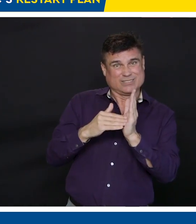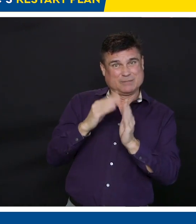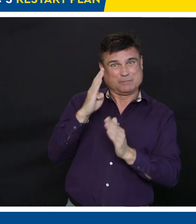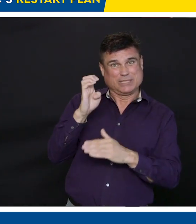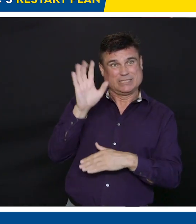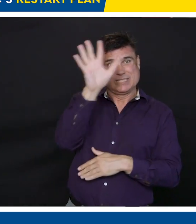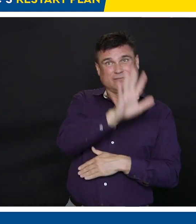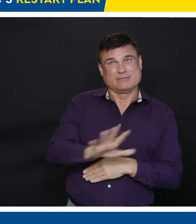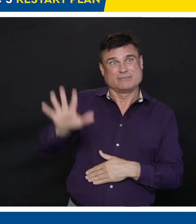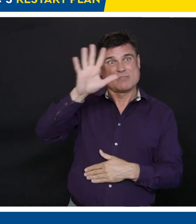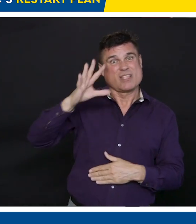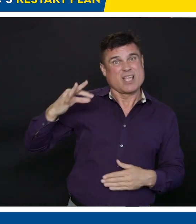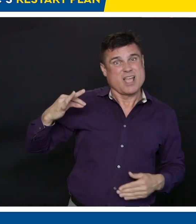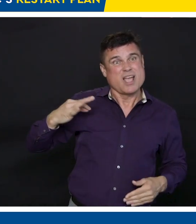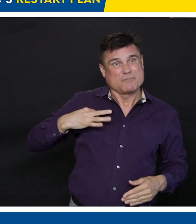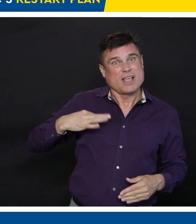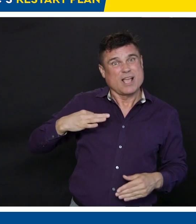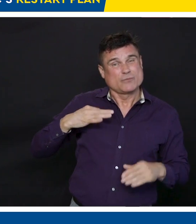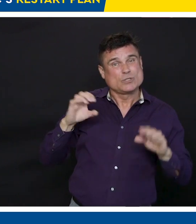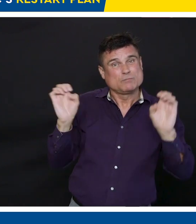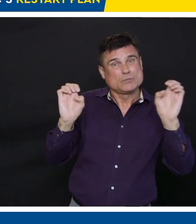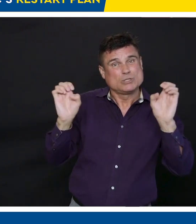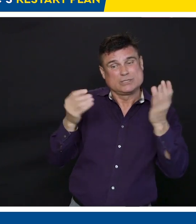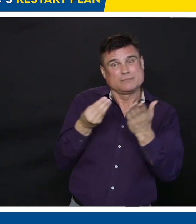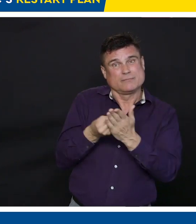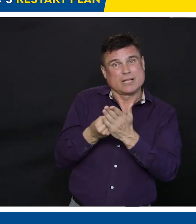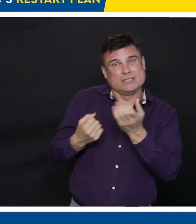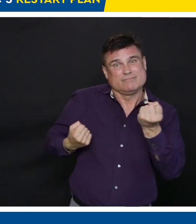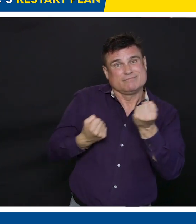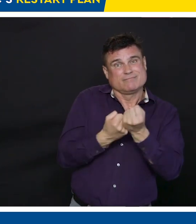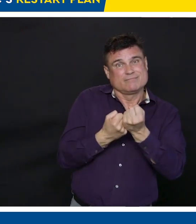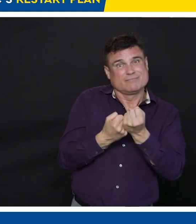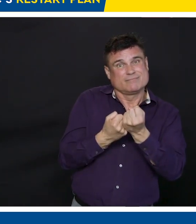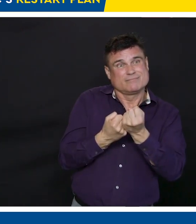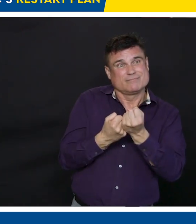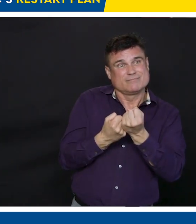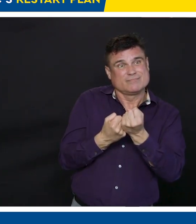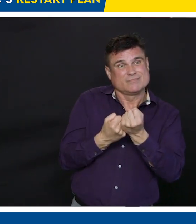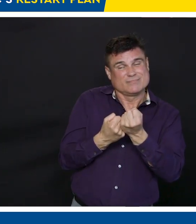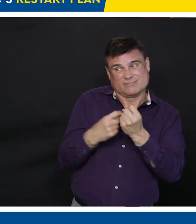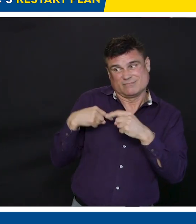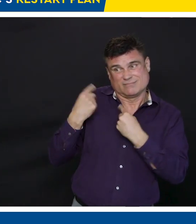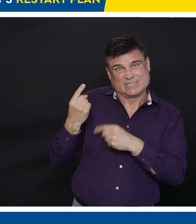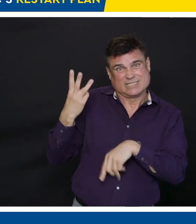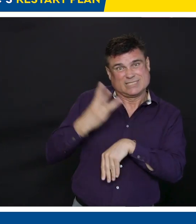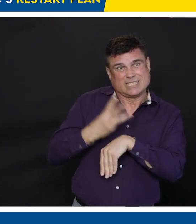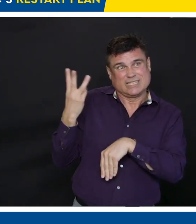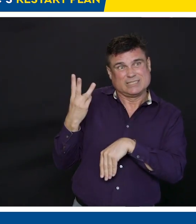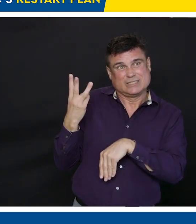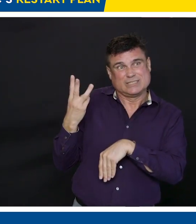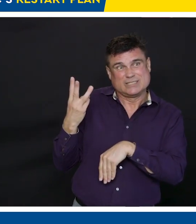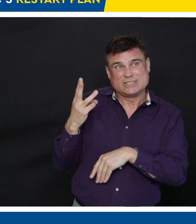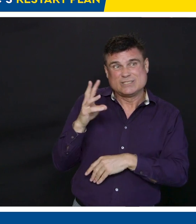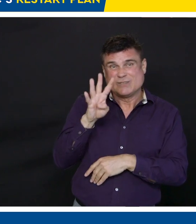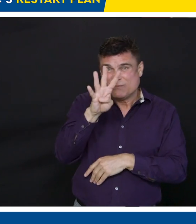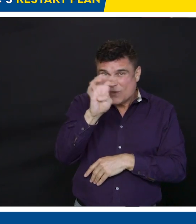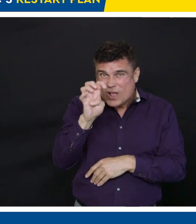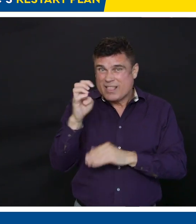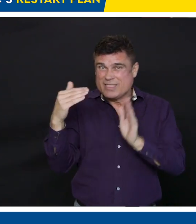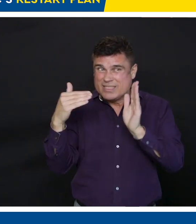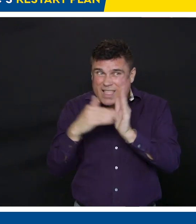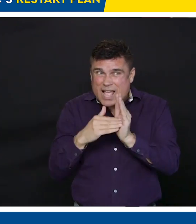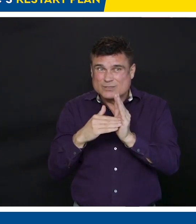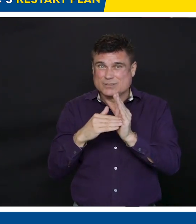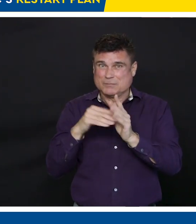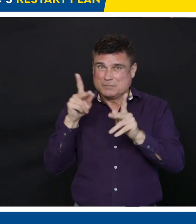open for the past five days or six days today. 400,000 British Columbians out of work. That's a big challenge,